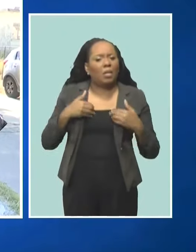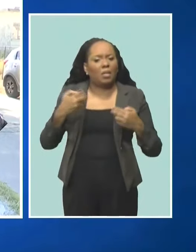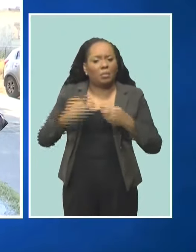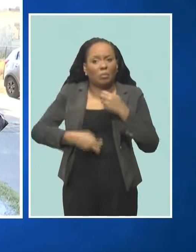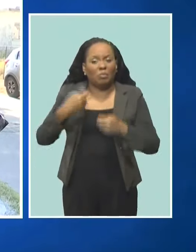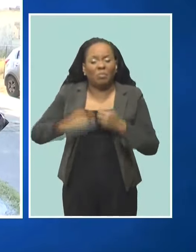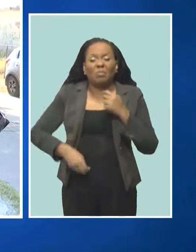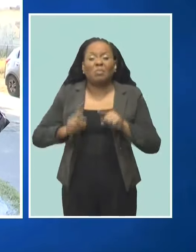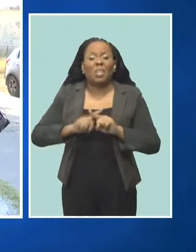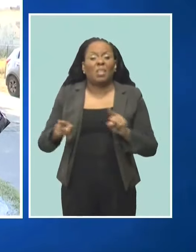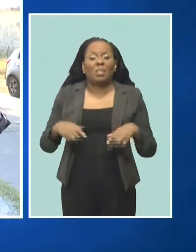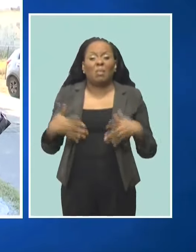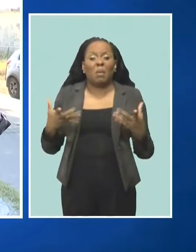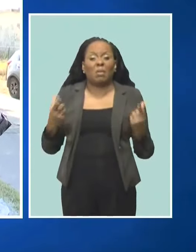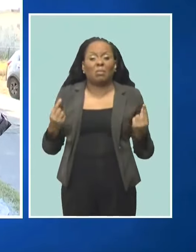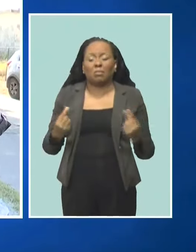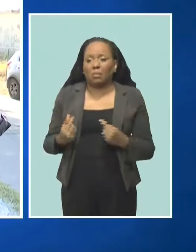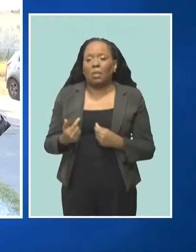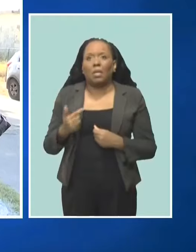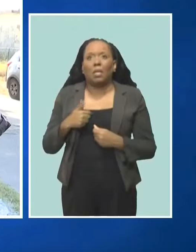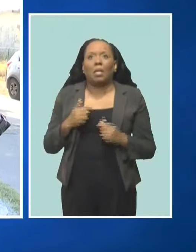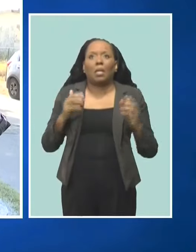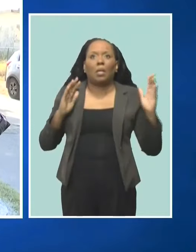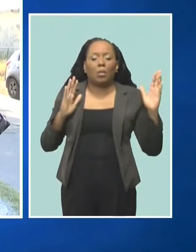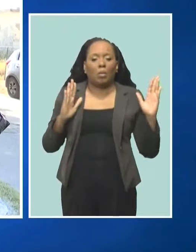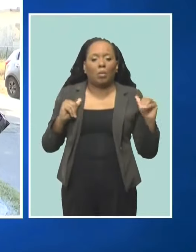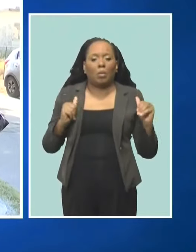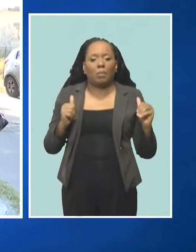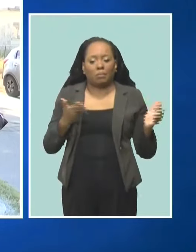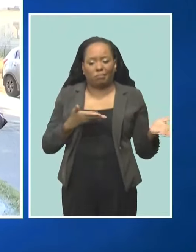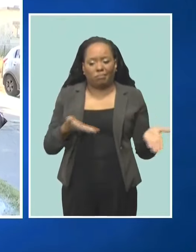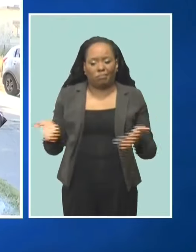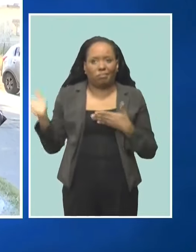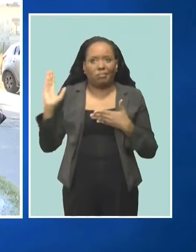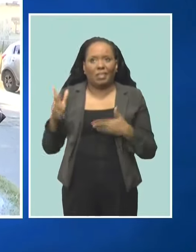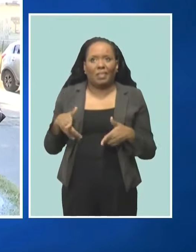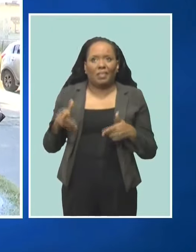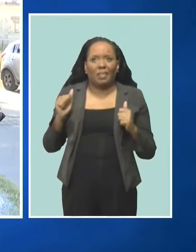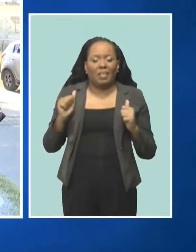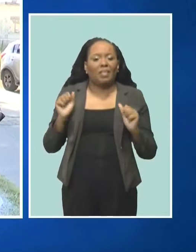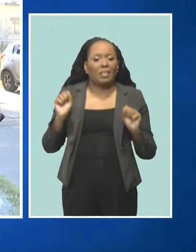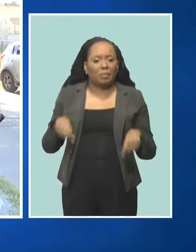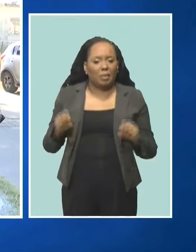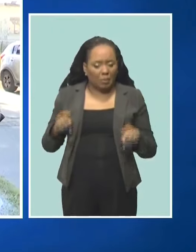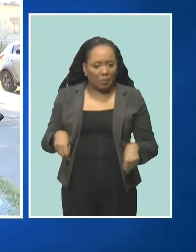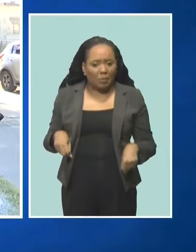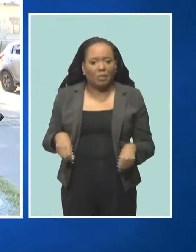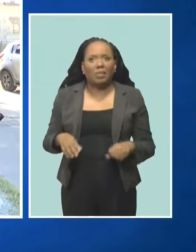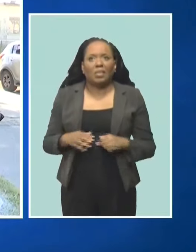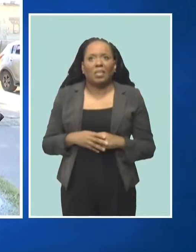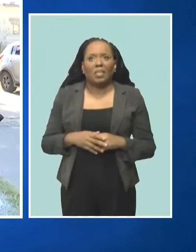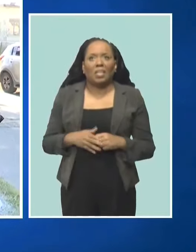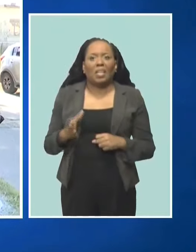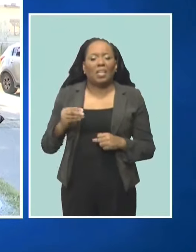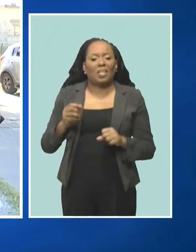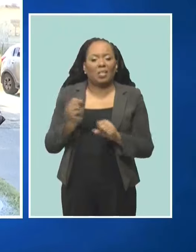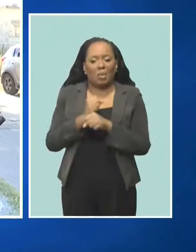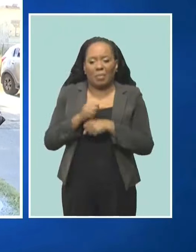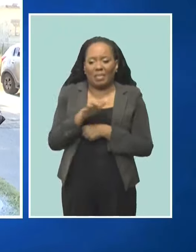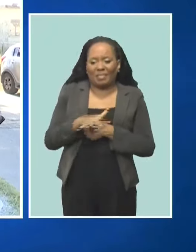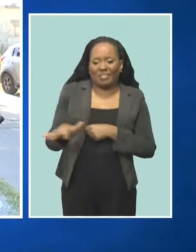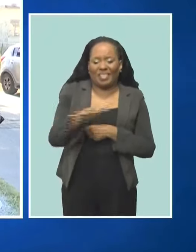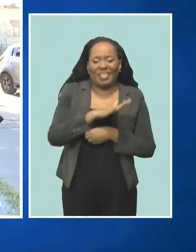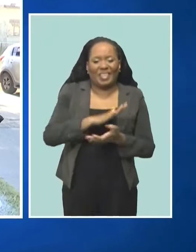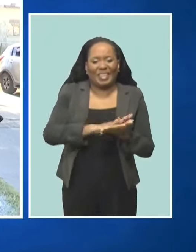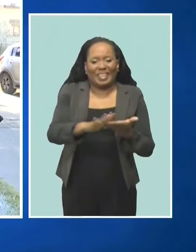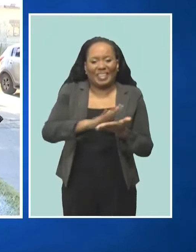my only thing is to, my only hope is to get it wrapped up as quickly as possible and, you know, so we can dispose of whatever is in